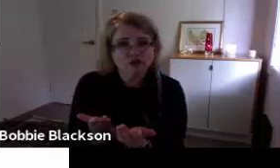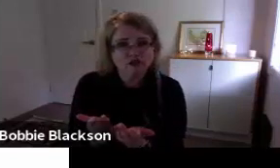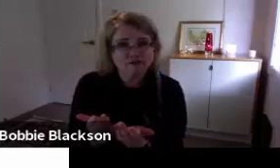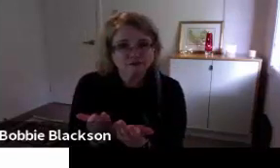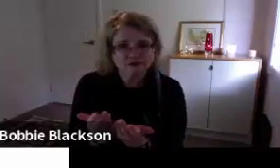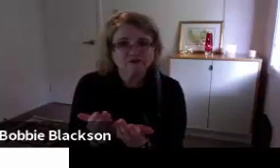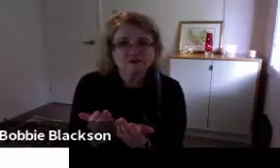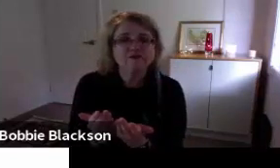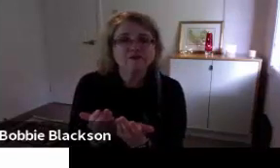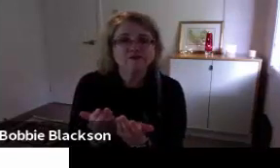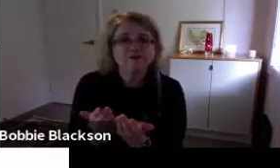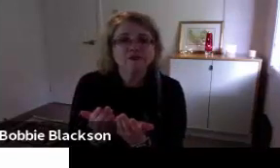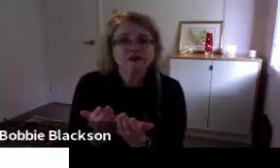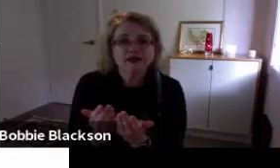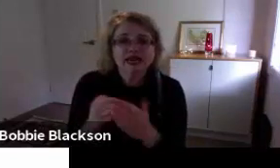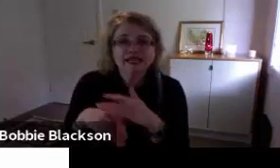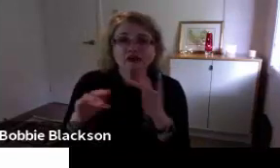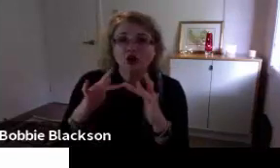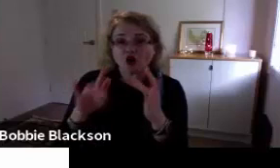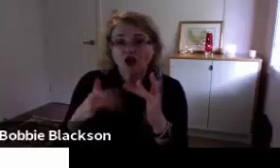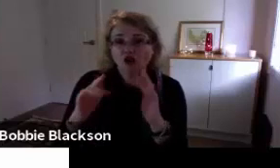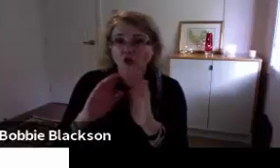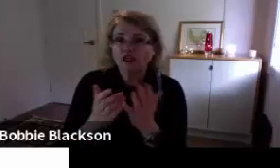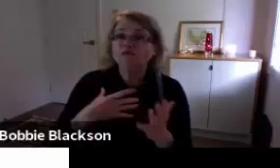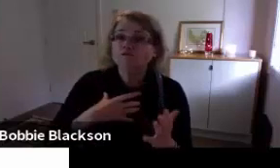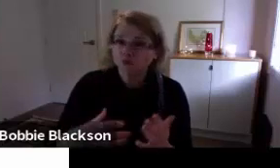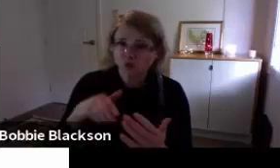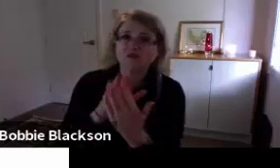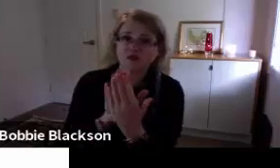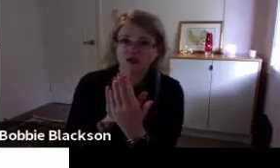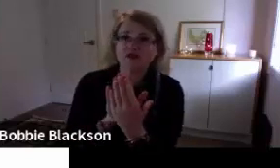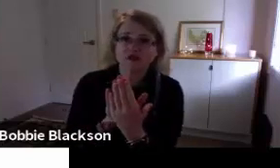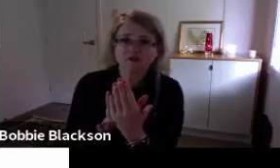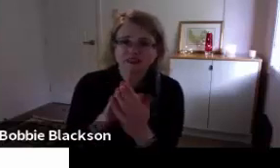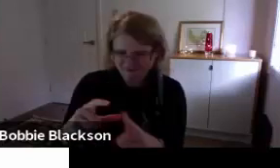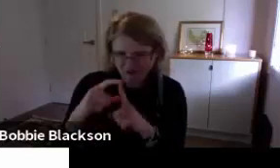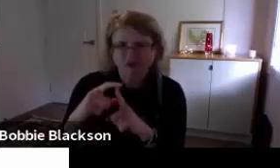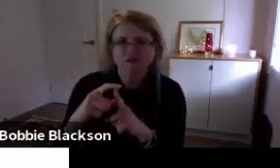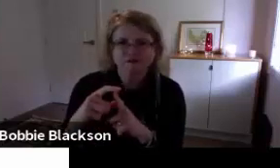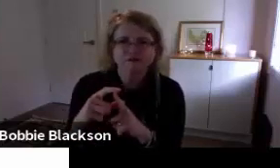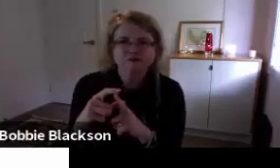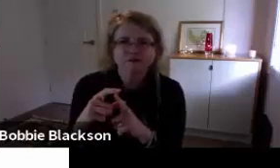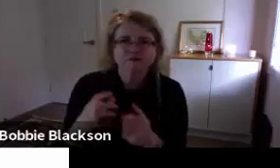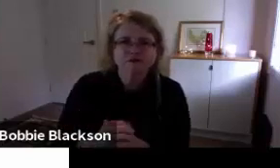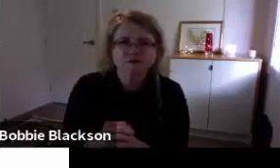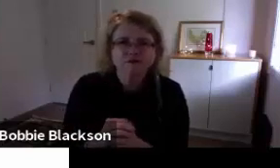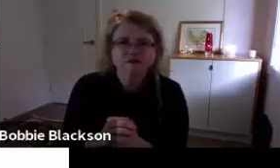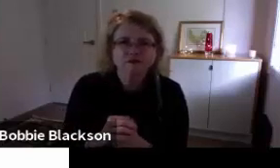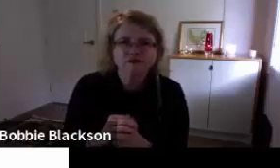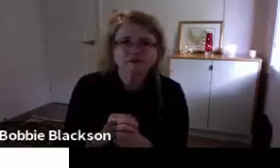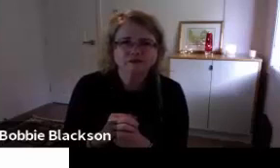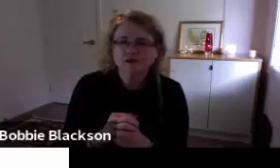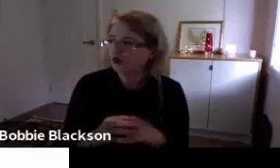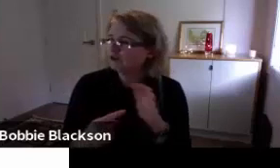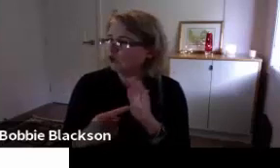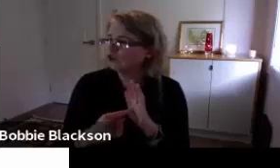and then different interpreters for other weeks. So the body of knowledge that is required and builds